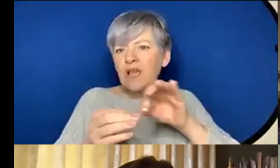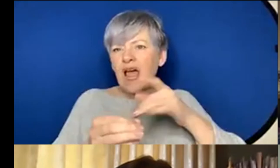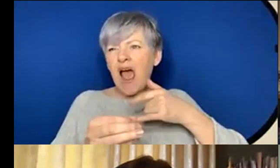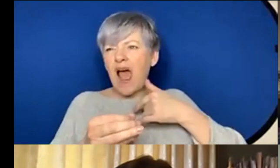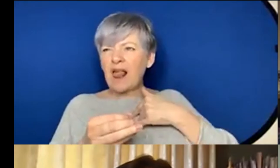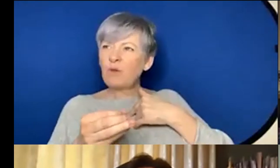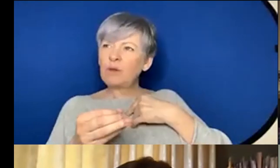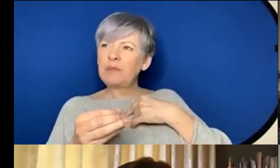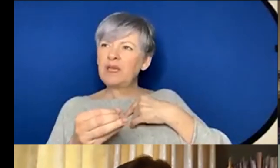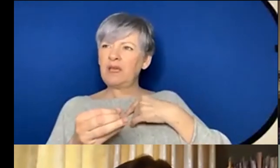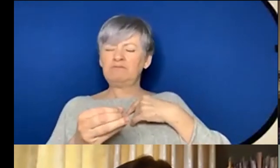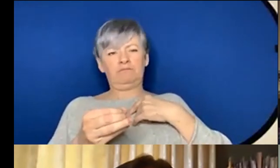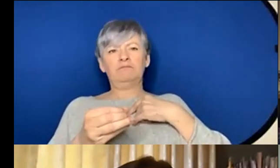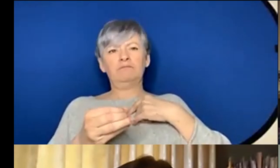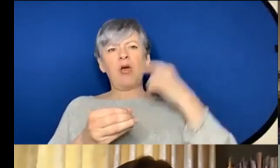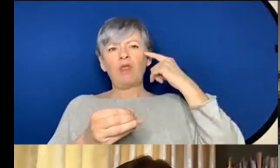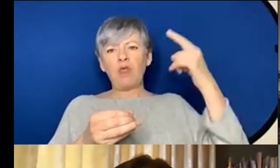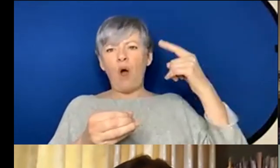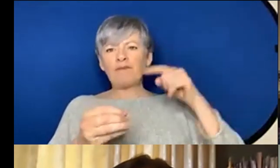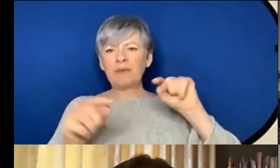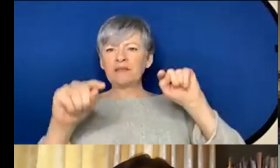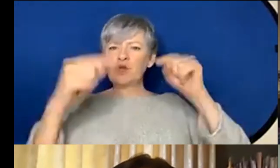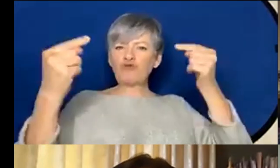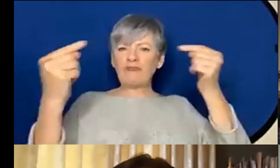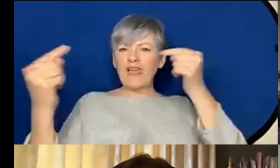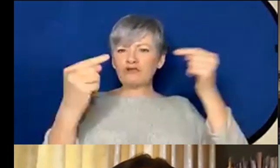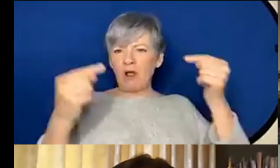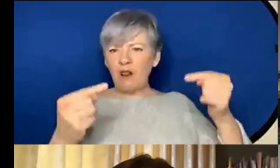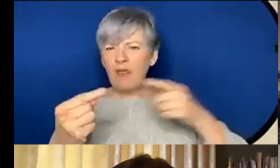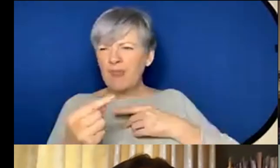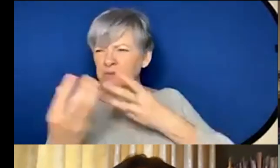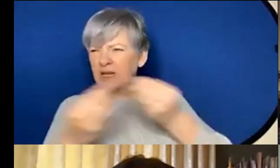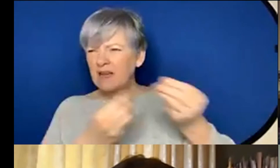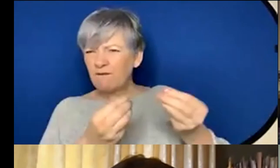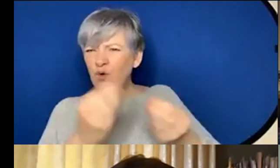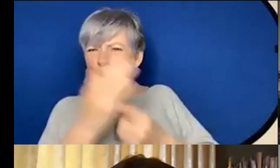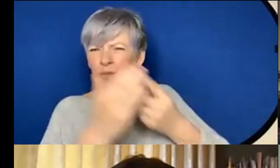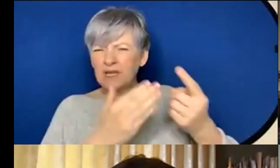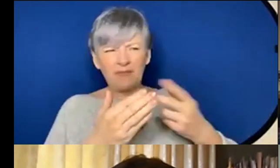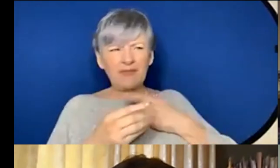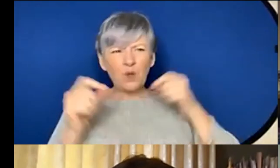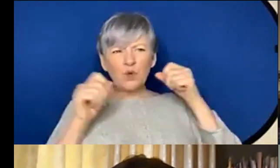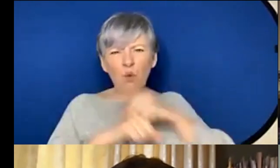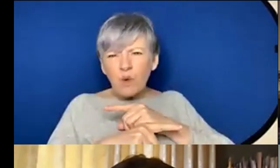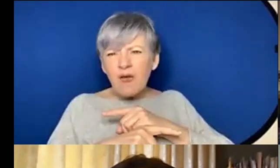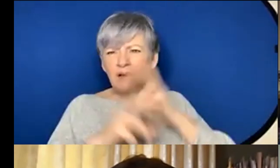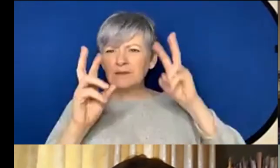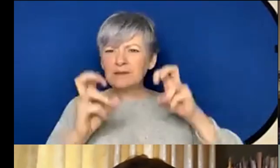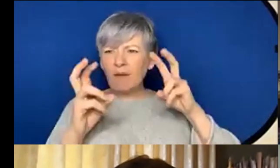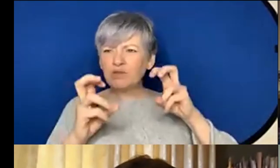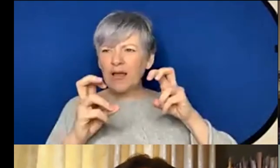controversial um there's been a few opportunities I've applied for and they've been like this is really weird subject matter to be addressing I'm like well